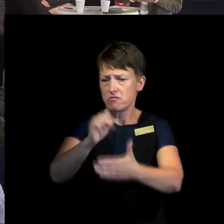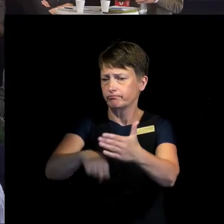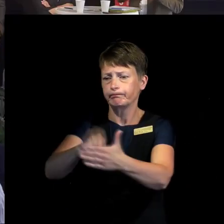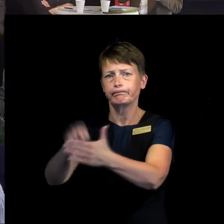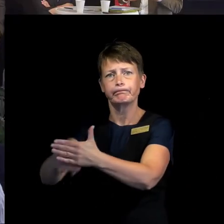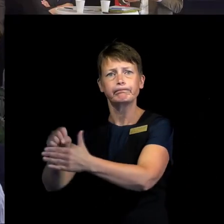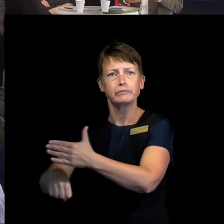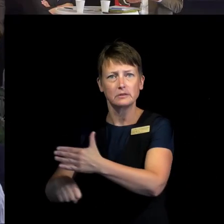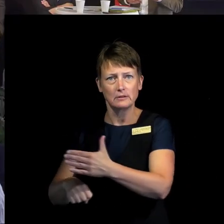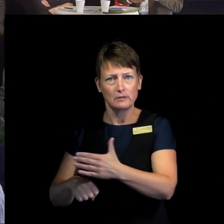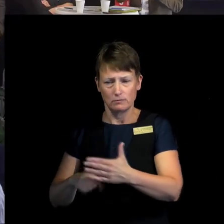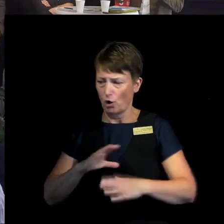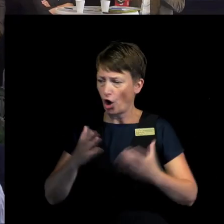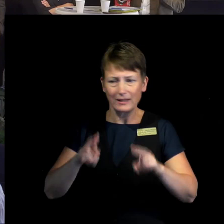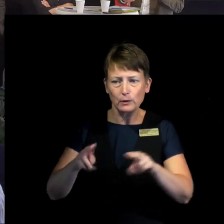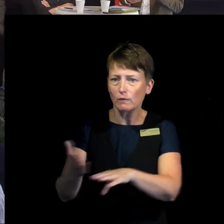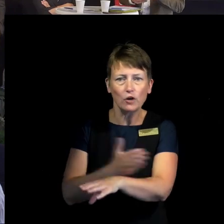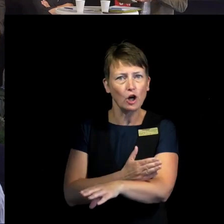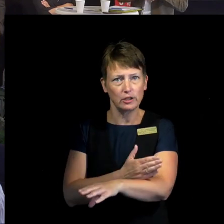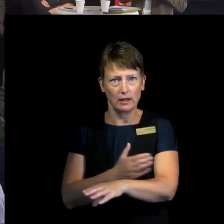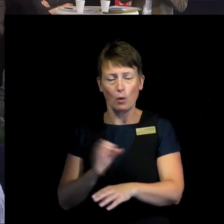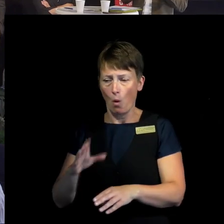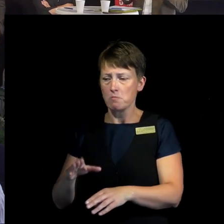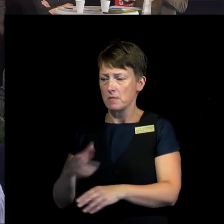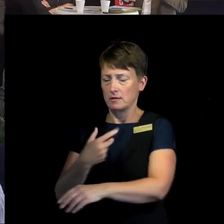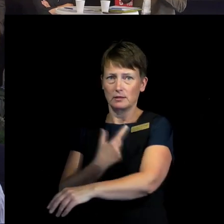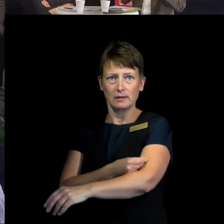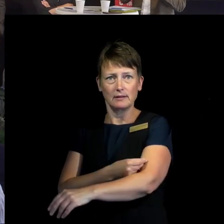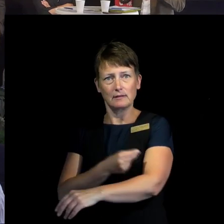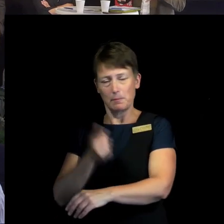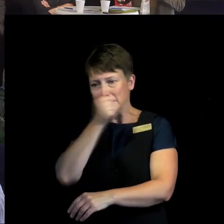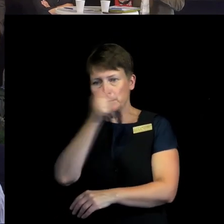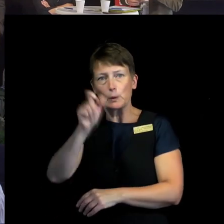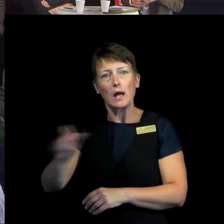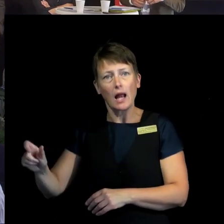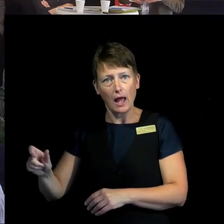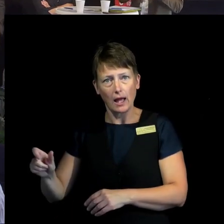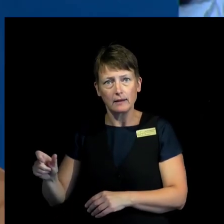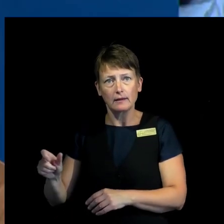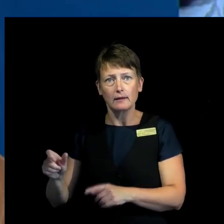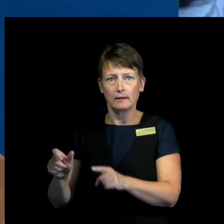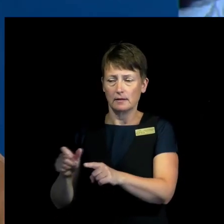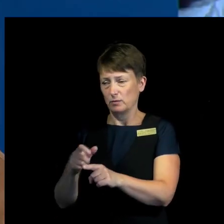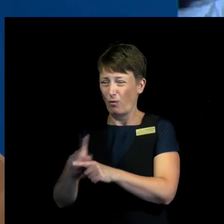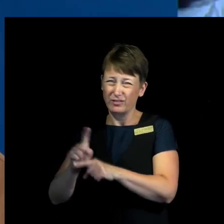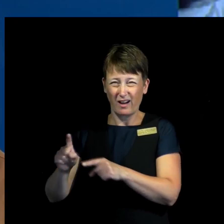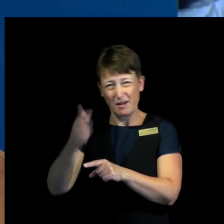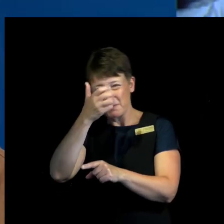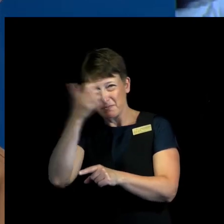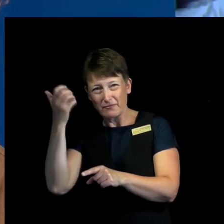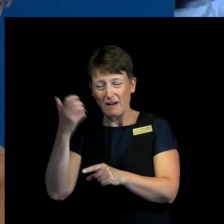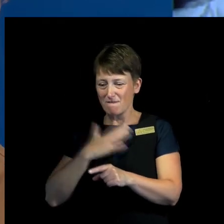kind of due process, a number of drug addicts, mostly marginalized men in the poor rural areas.